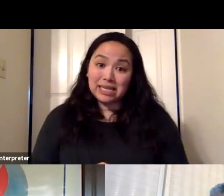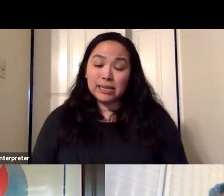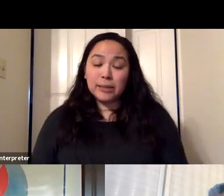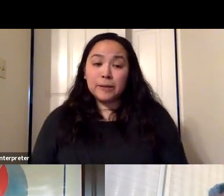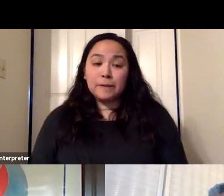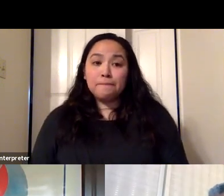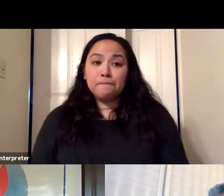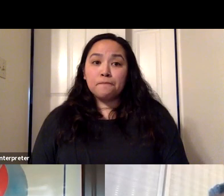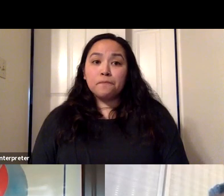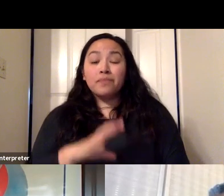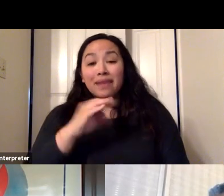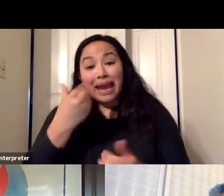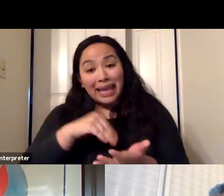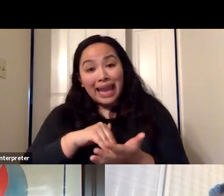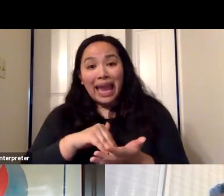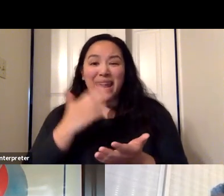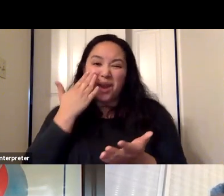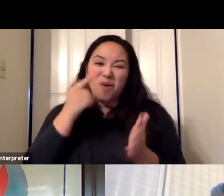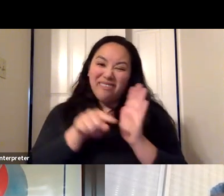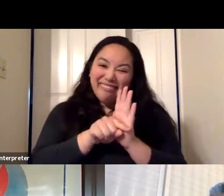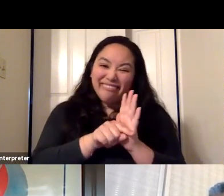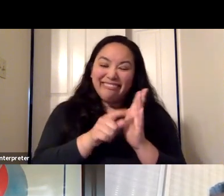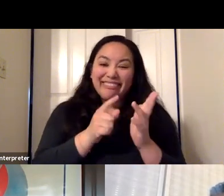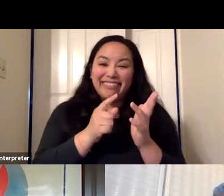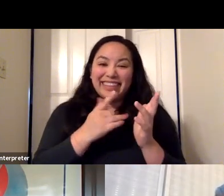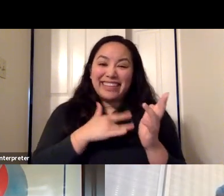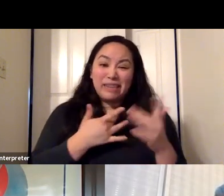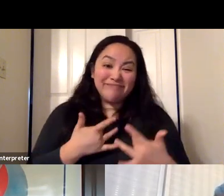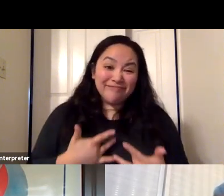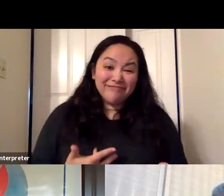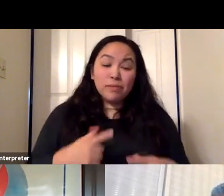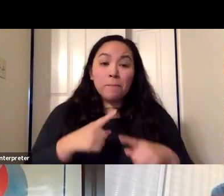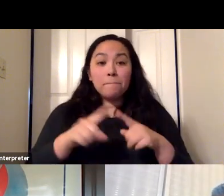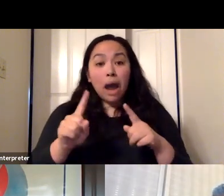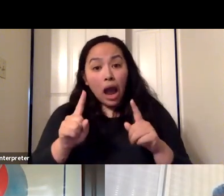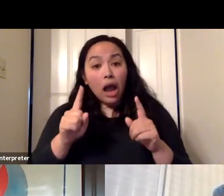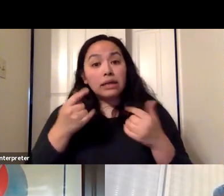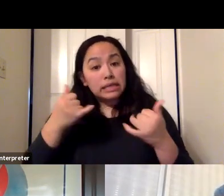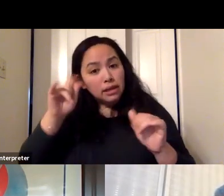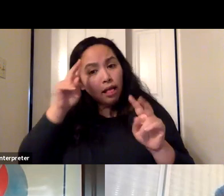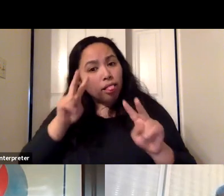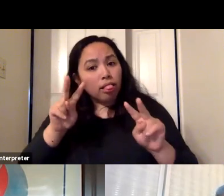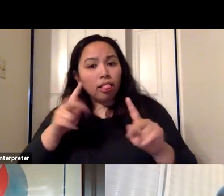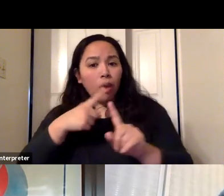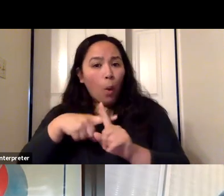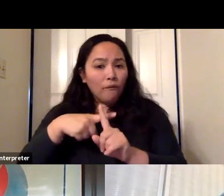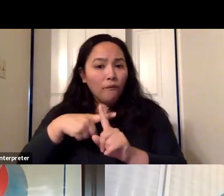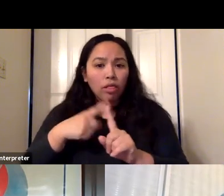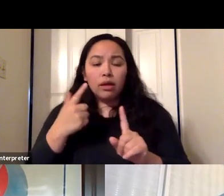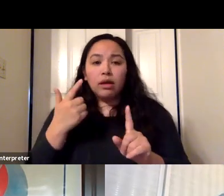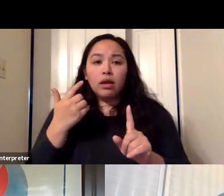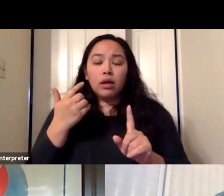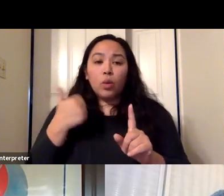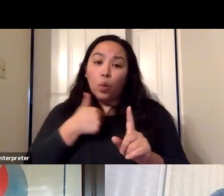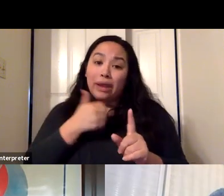And again, yeah, it's kind of a down note, but I also think there is cause for hope. We're in a better place than we were. We know a lot more, we have these great